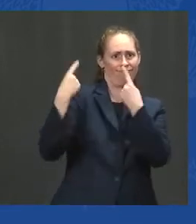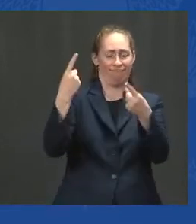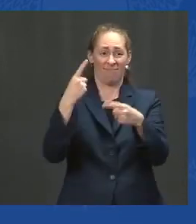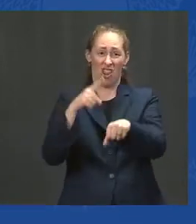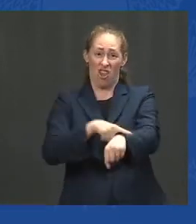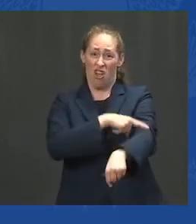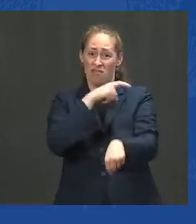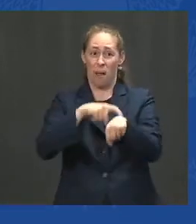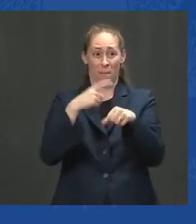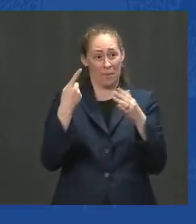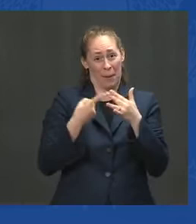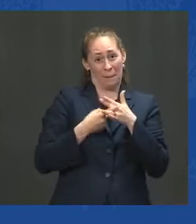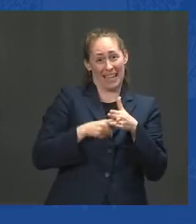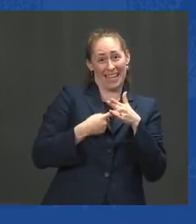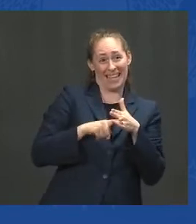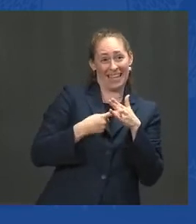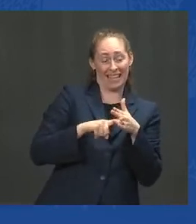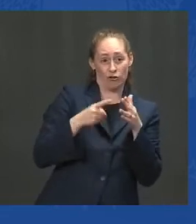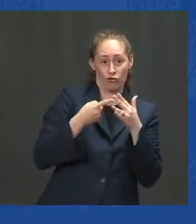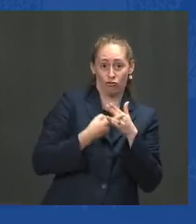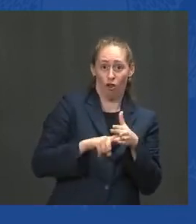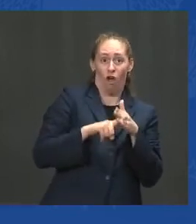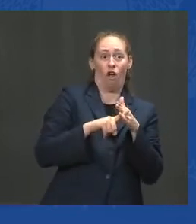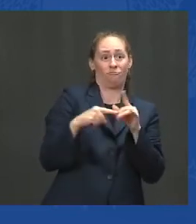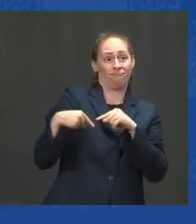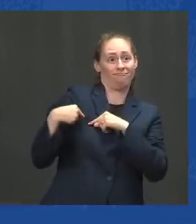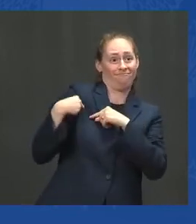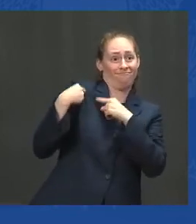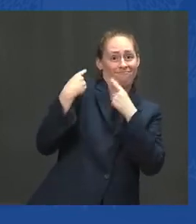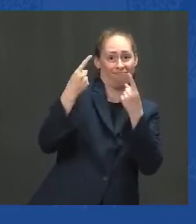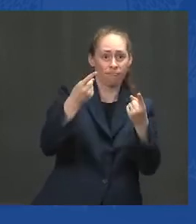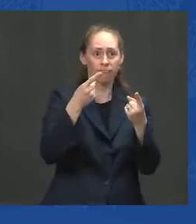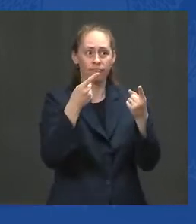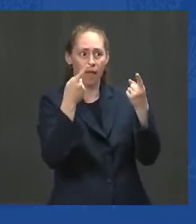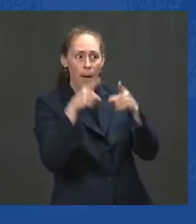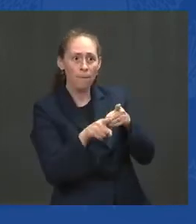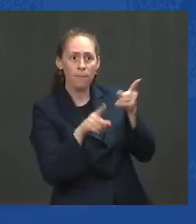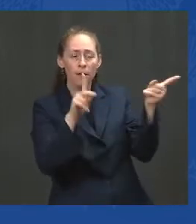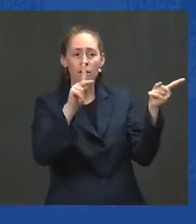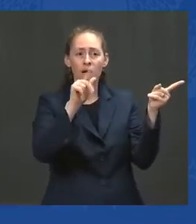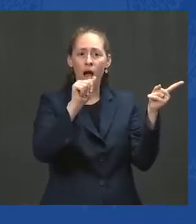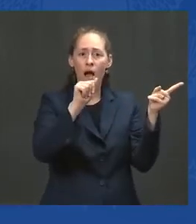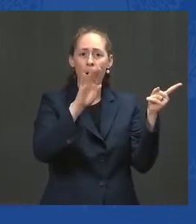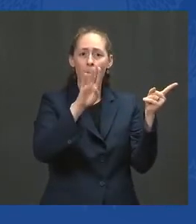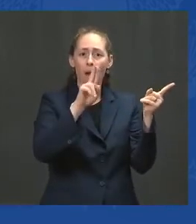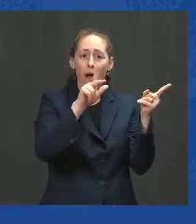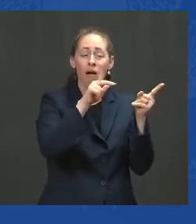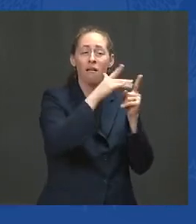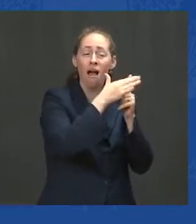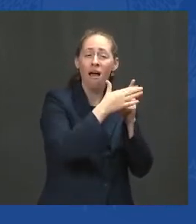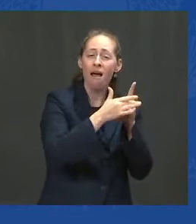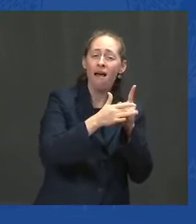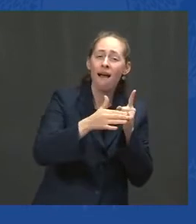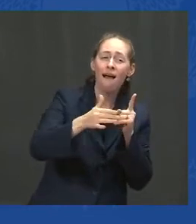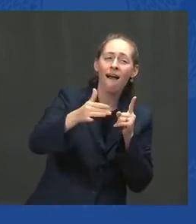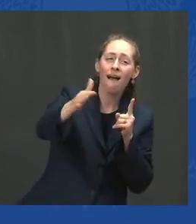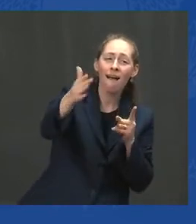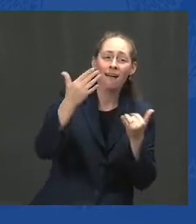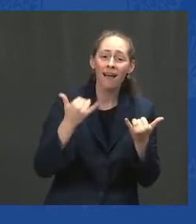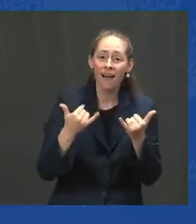from Kabul to Kandahar, to the Kunar Valley. I've traveled there on four different occasions.